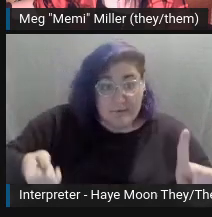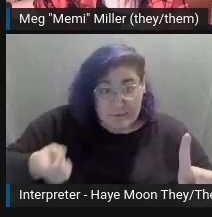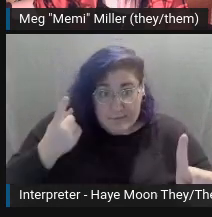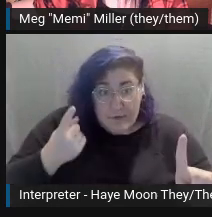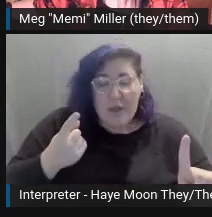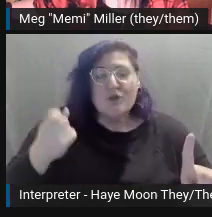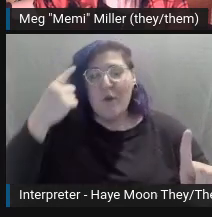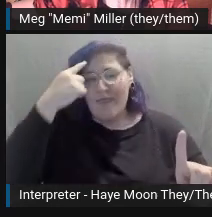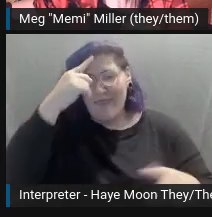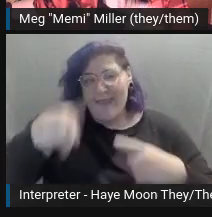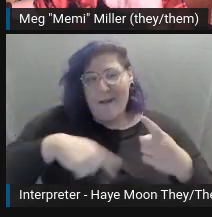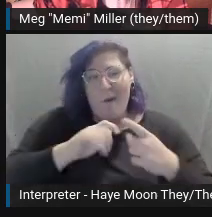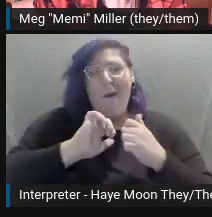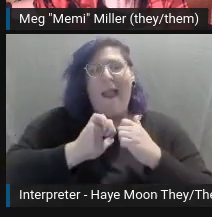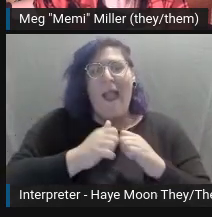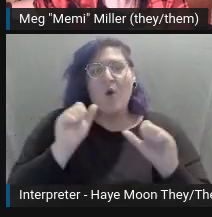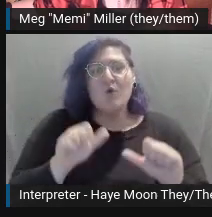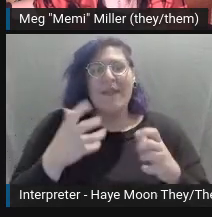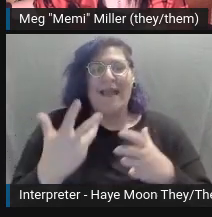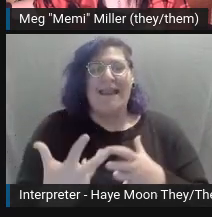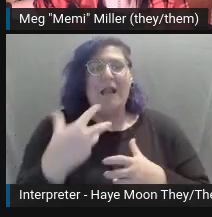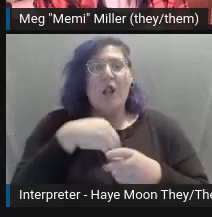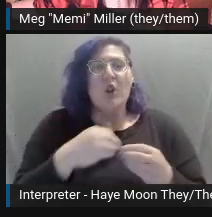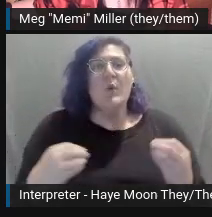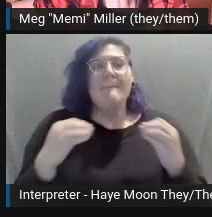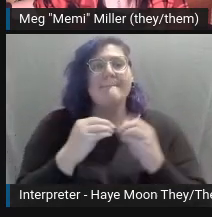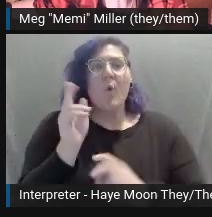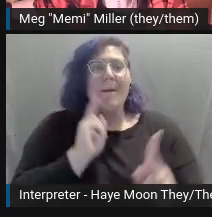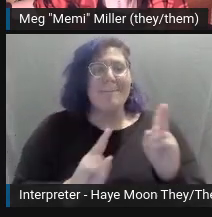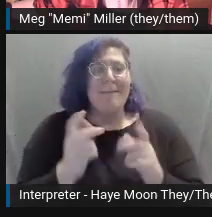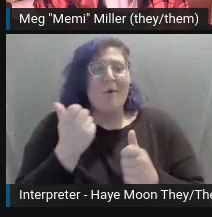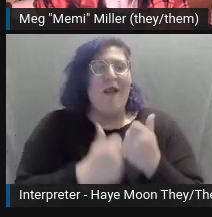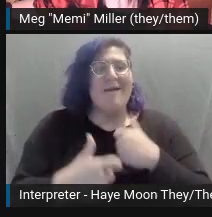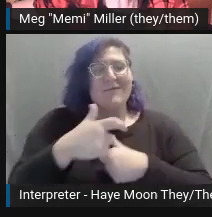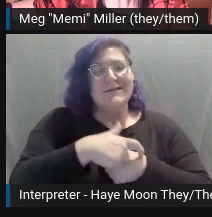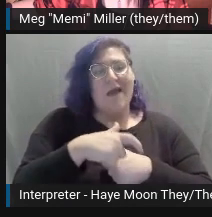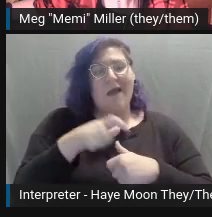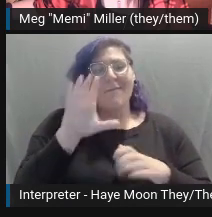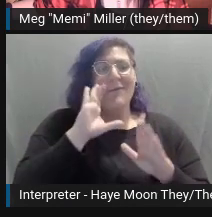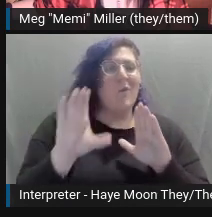people into the conversations you're initiating every time you upload an image.